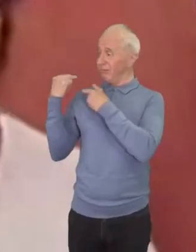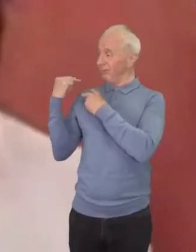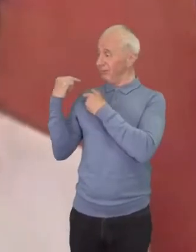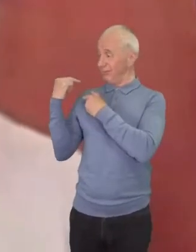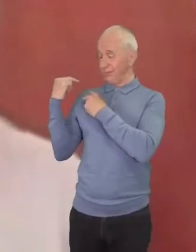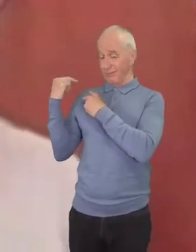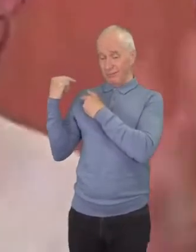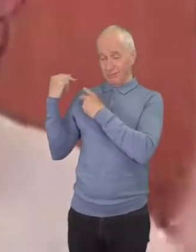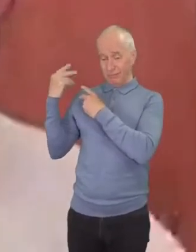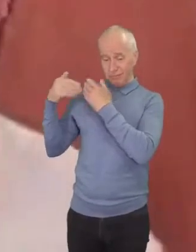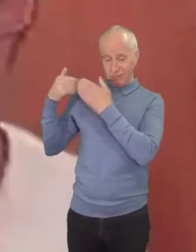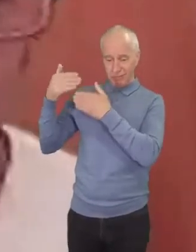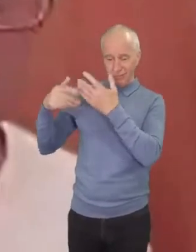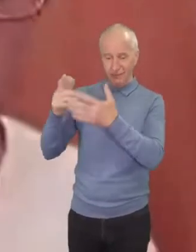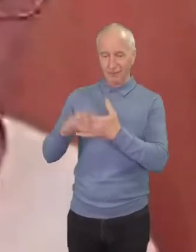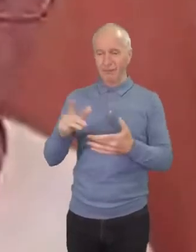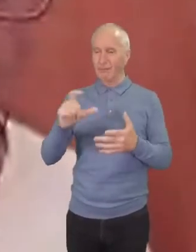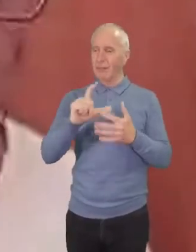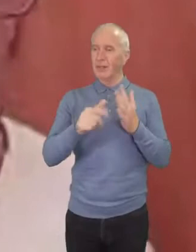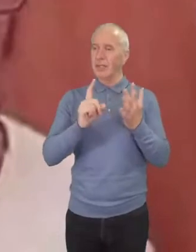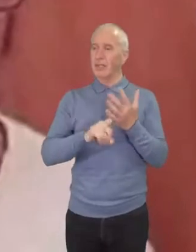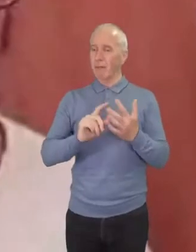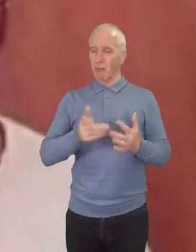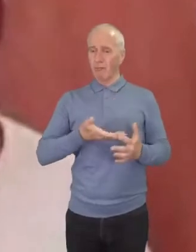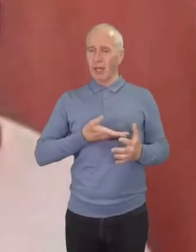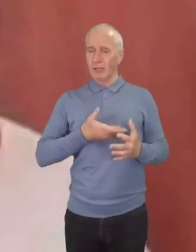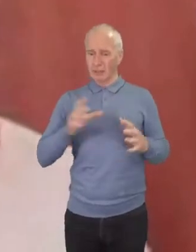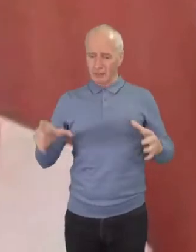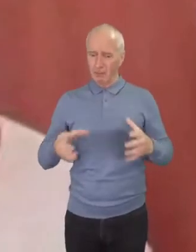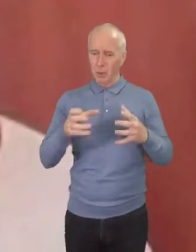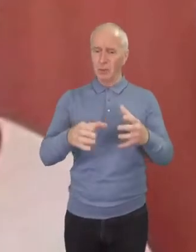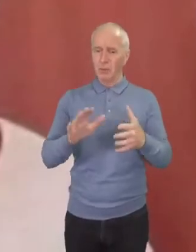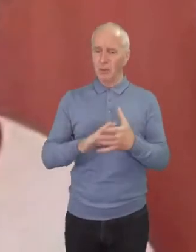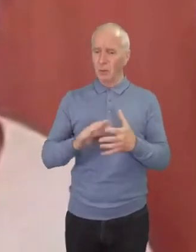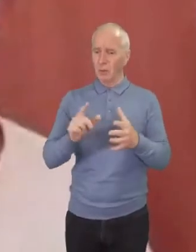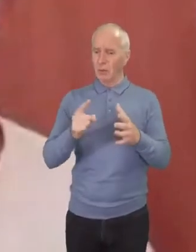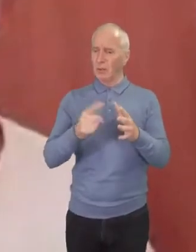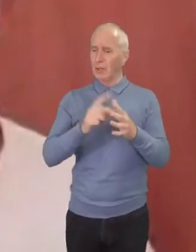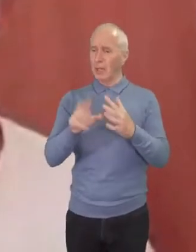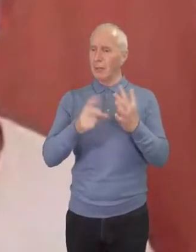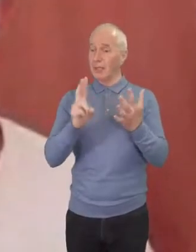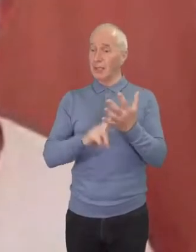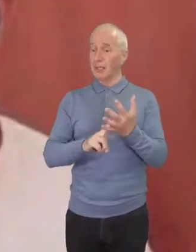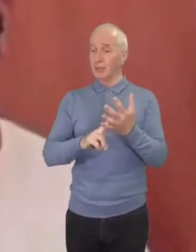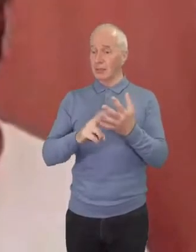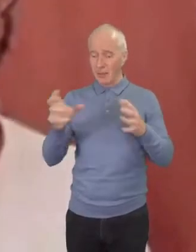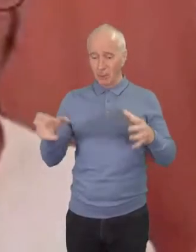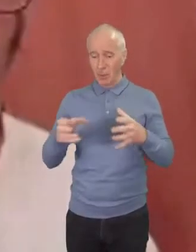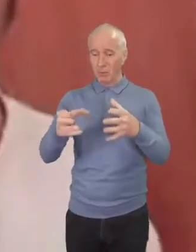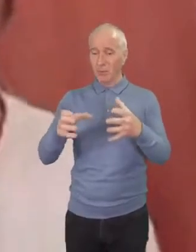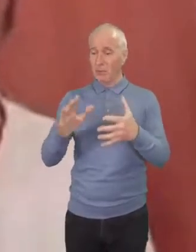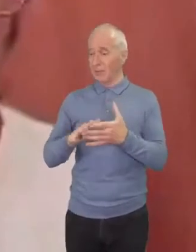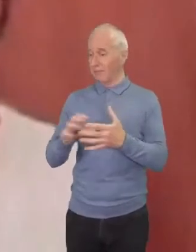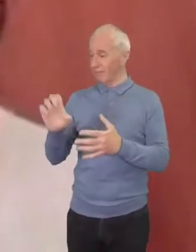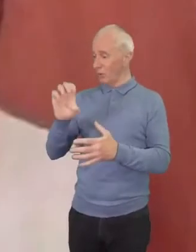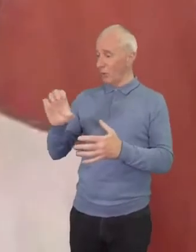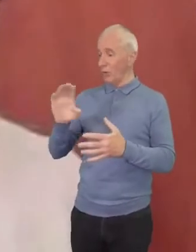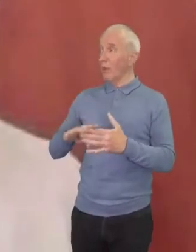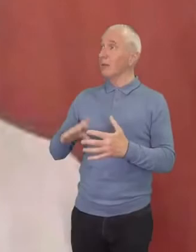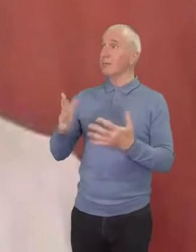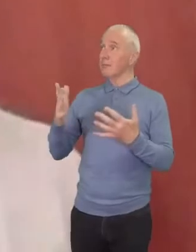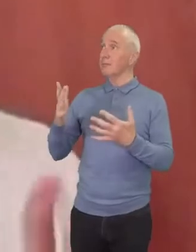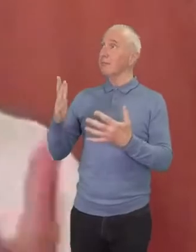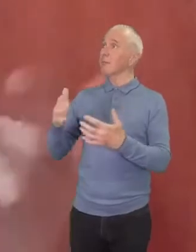movement or the anti you know the abolition movement the movement in in europe like it was good for god to change